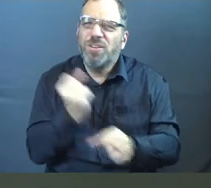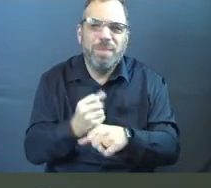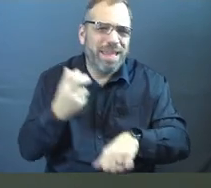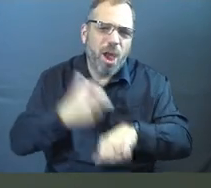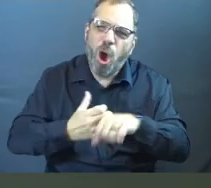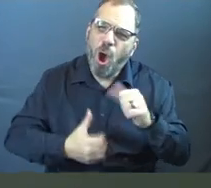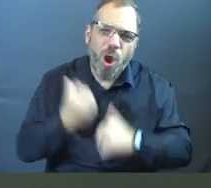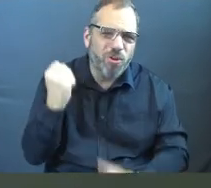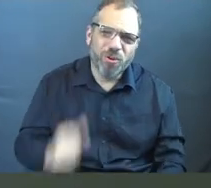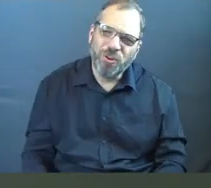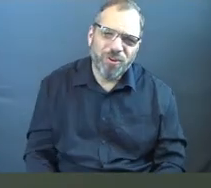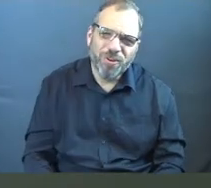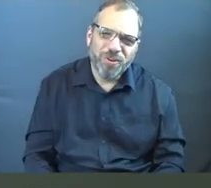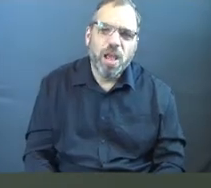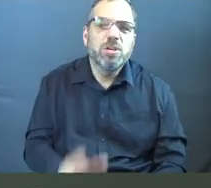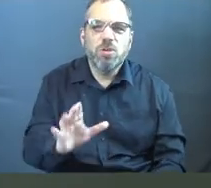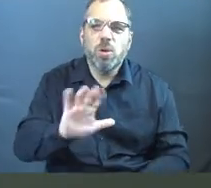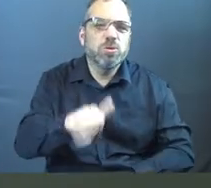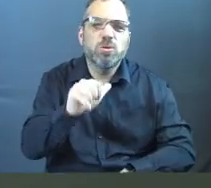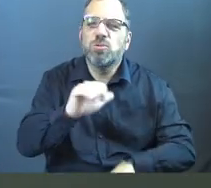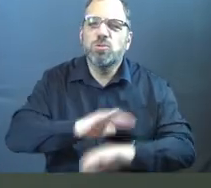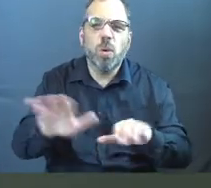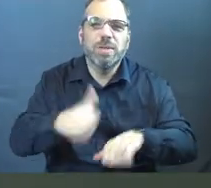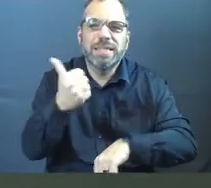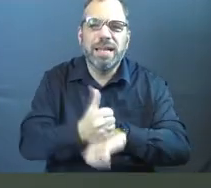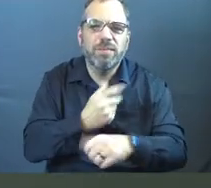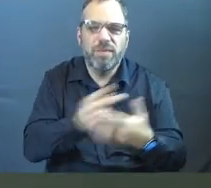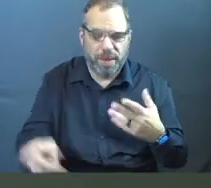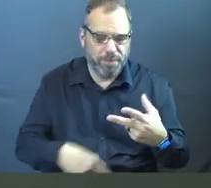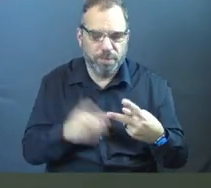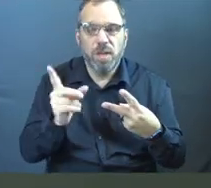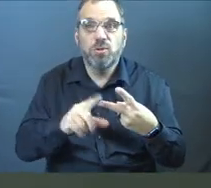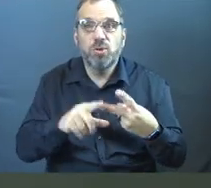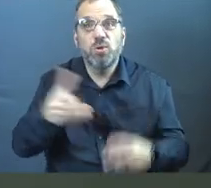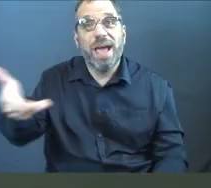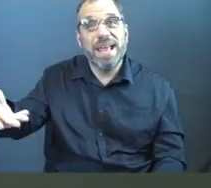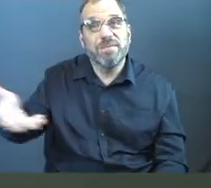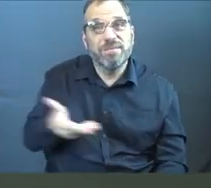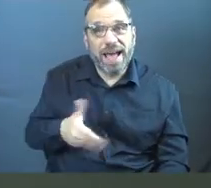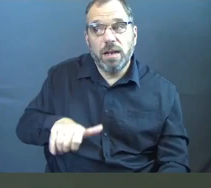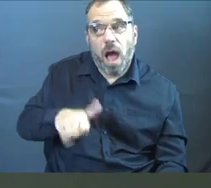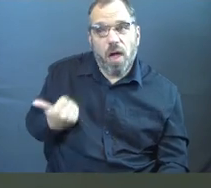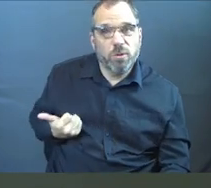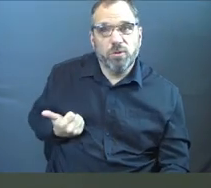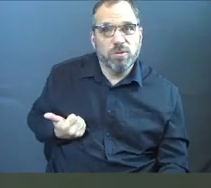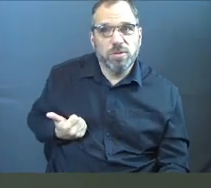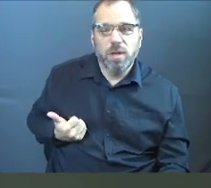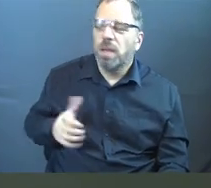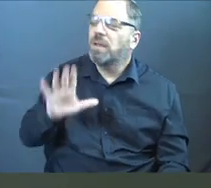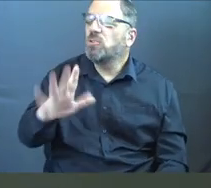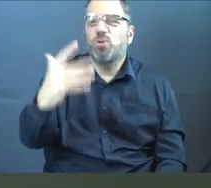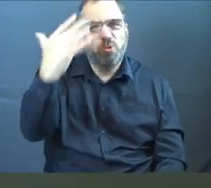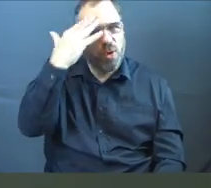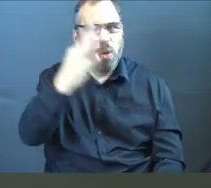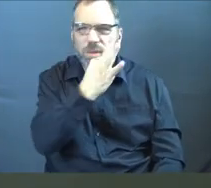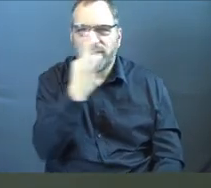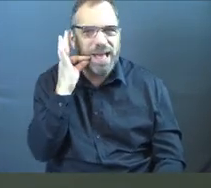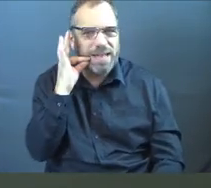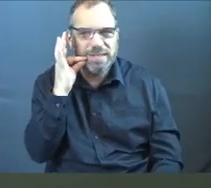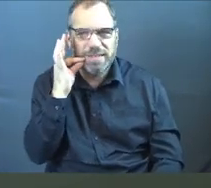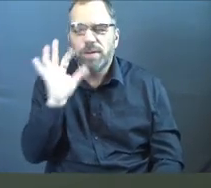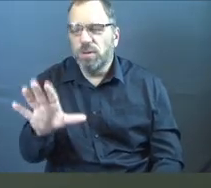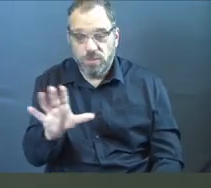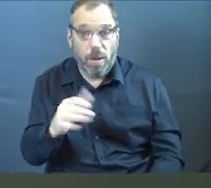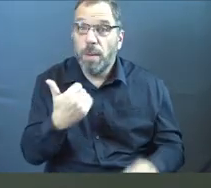on ourselves, right? So again, don't set yourself up for failure. The second thing is invite others in. We all know we're fasting, right?